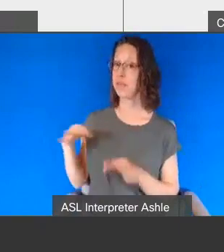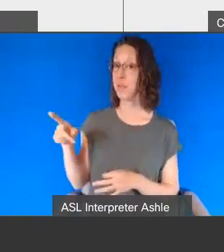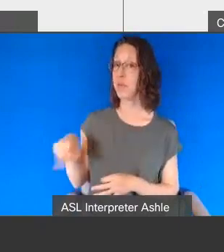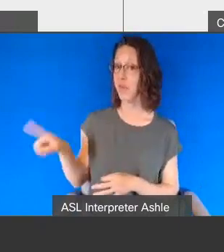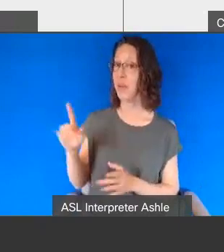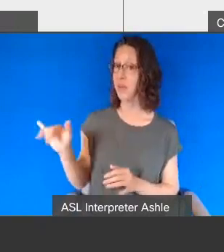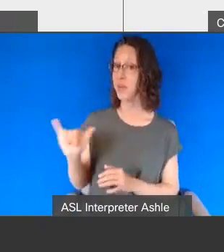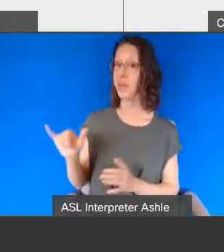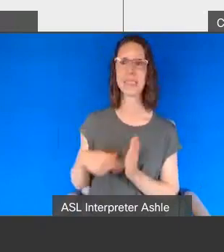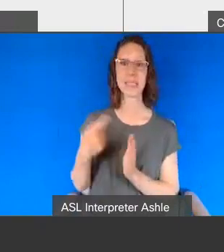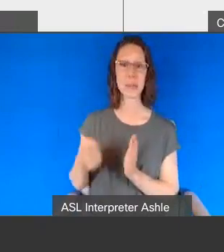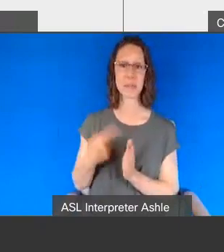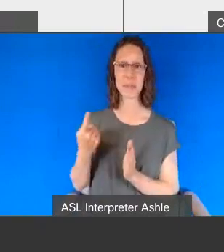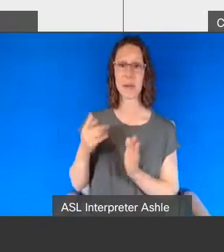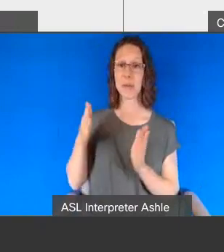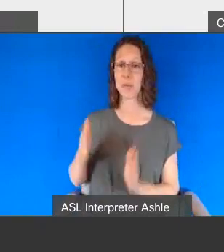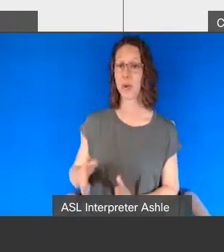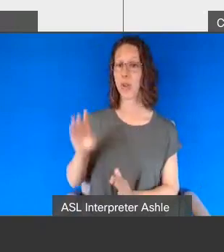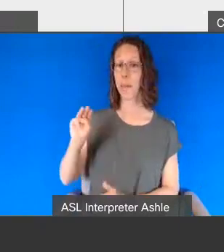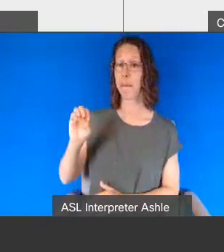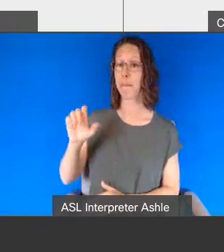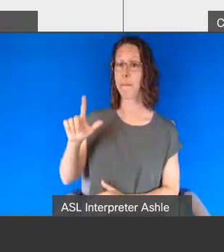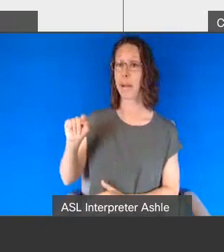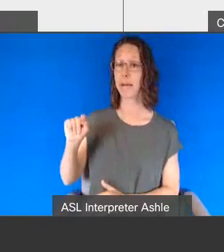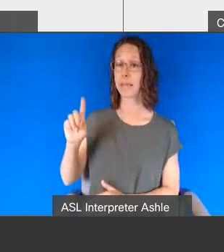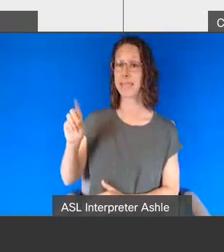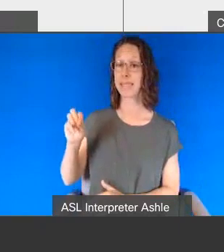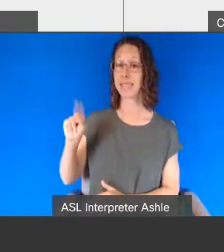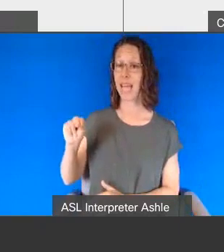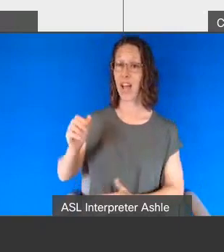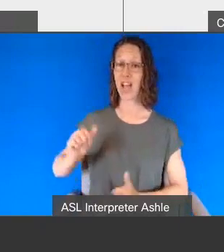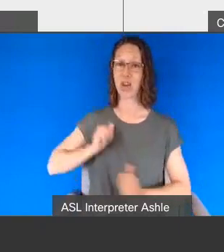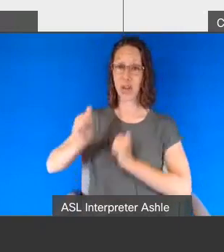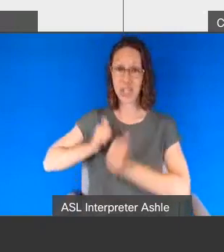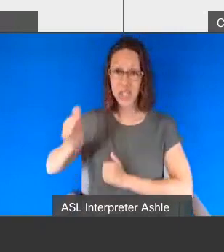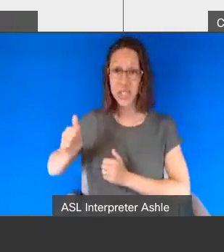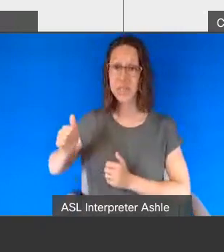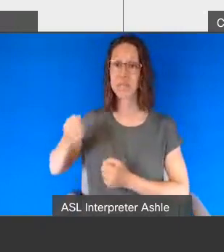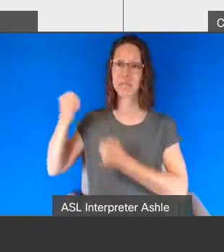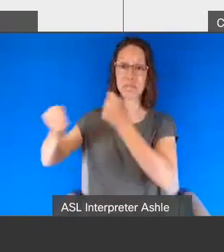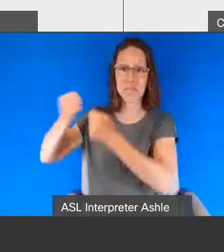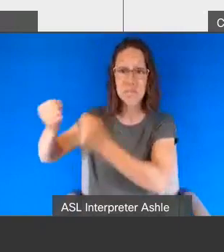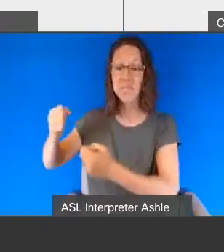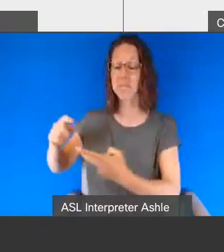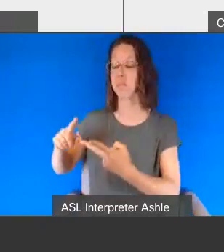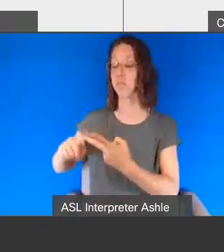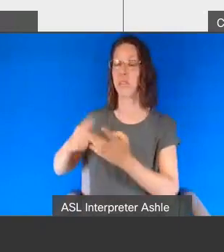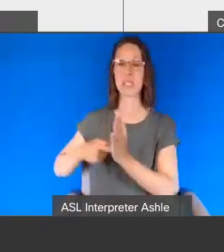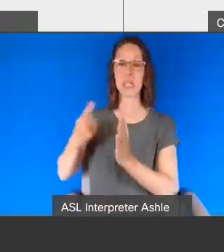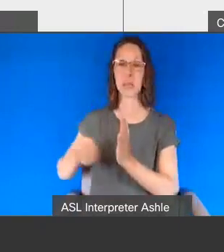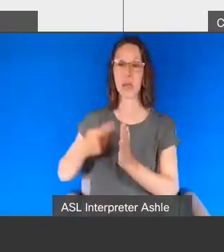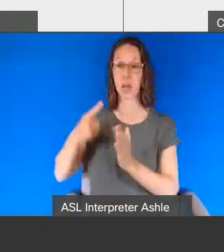their their meltdown can manifest in physical aggression sometimes it can manifest itself and just simply shutting down and looking